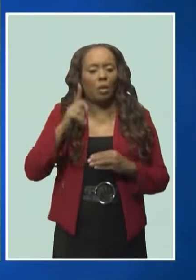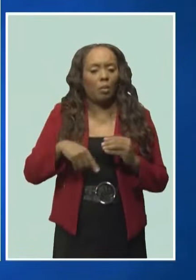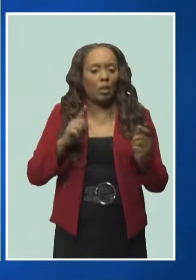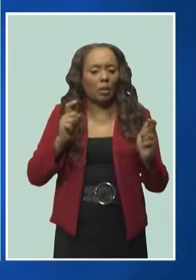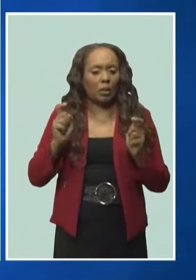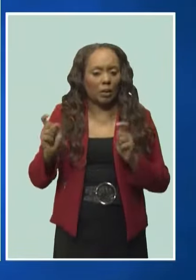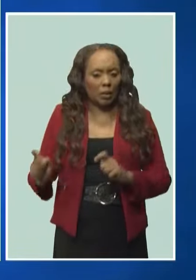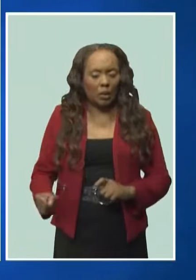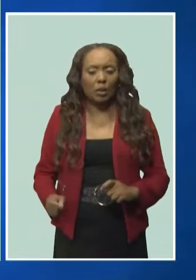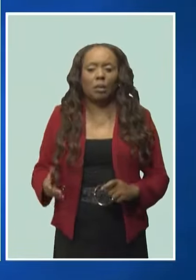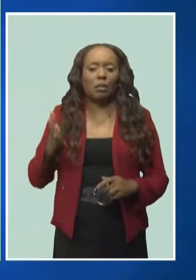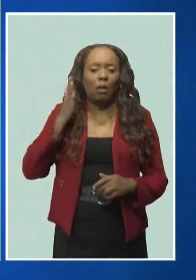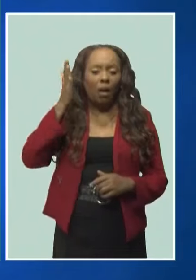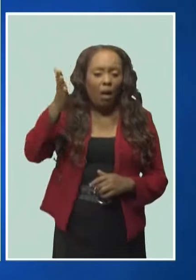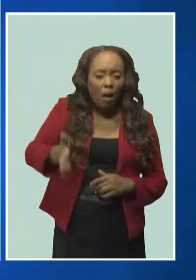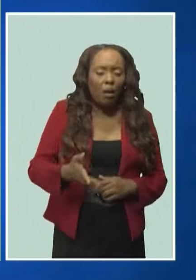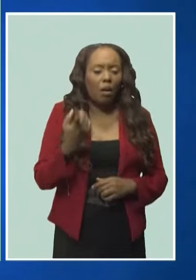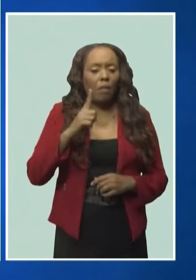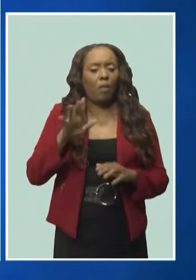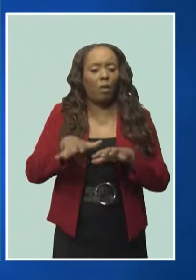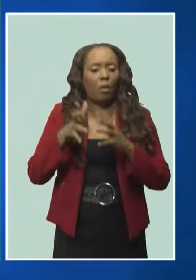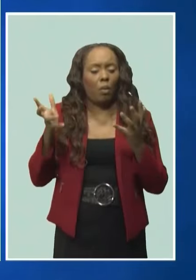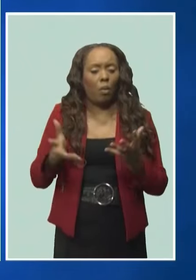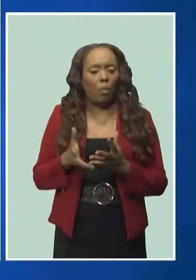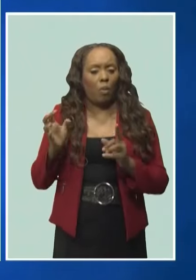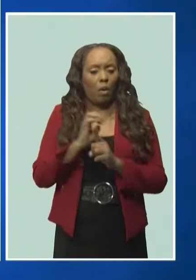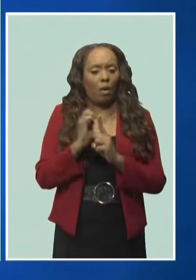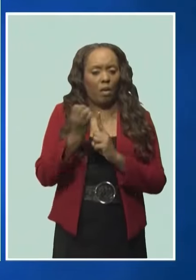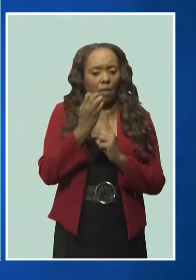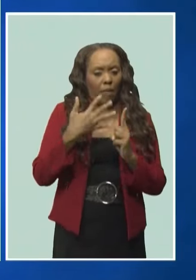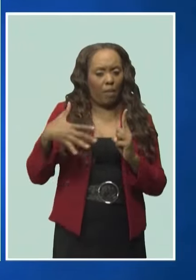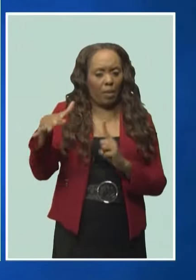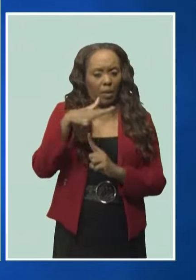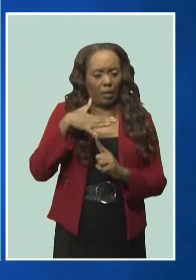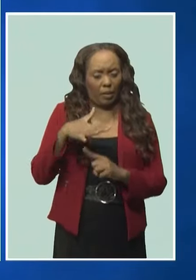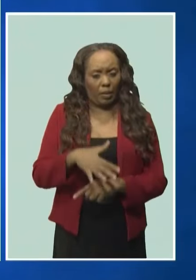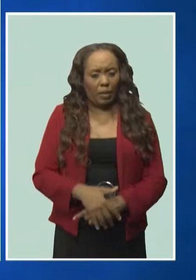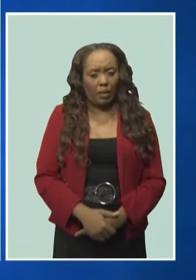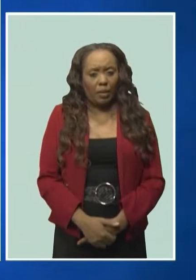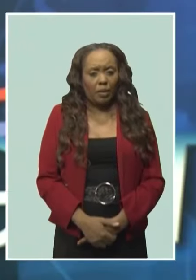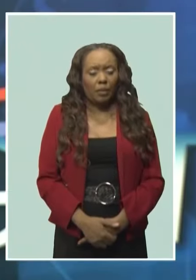in the world environment. Trevor Thorpe for the Business Report.